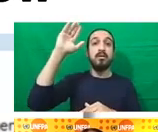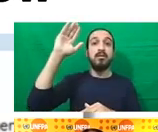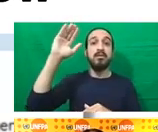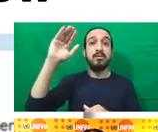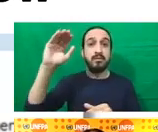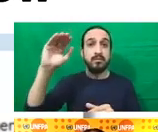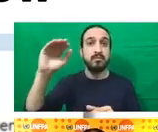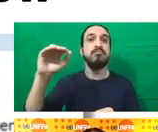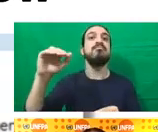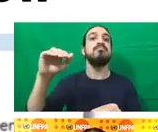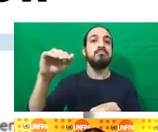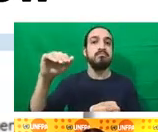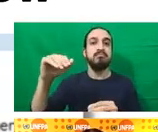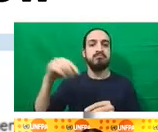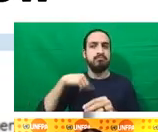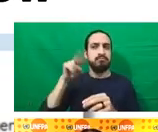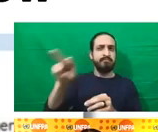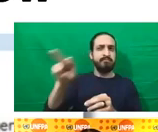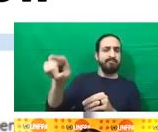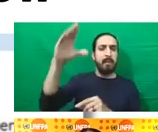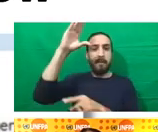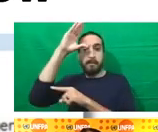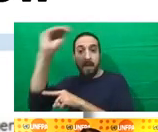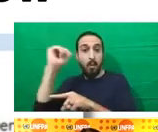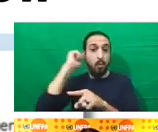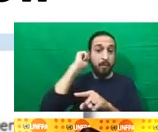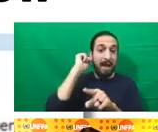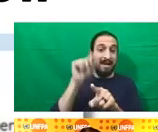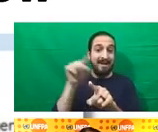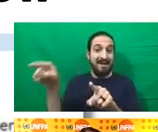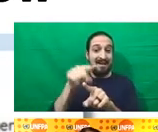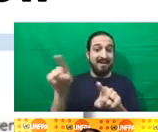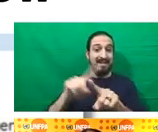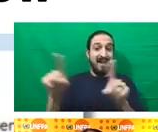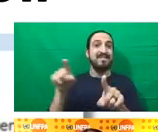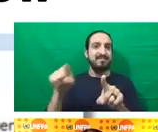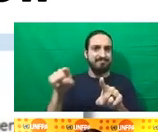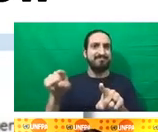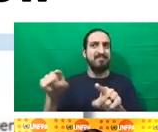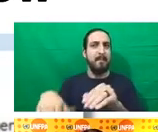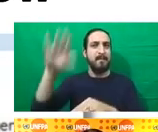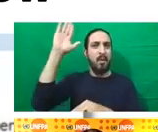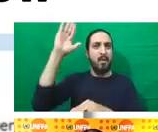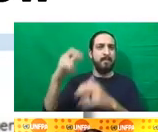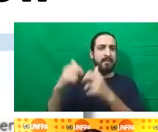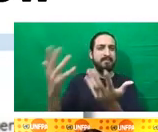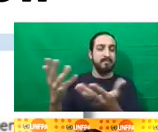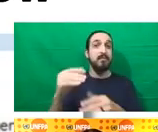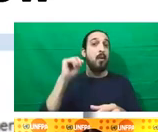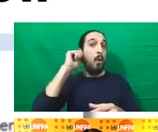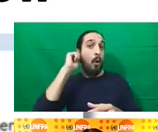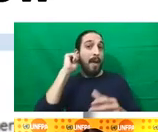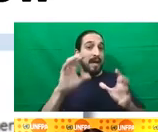NDPC were able to articulate the gender-sensitive adaptation action, and so what it means in terms of provider